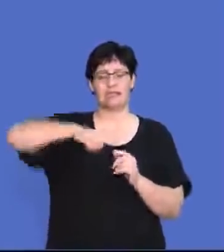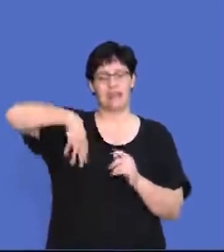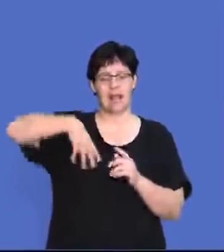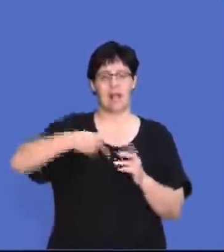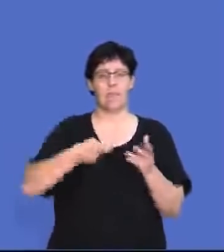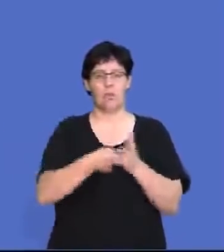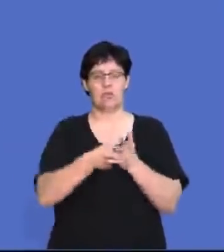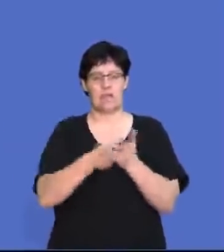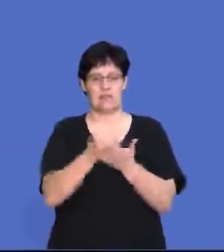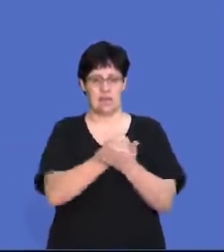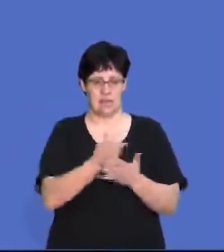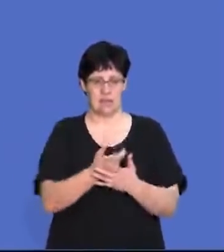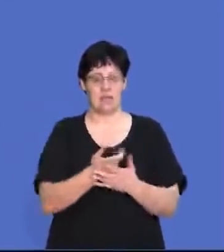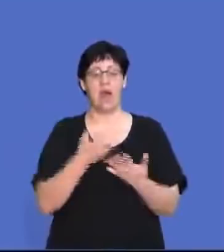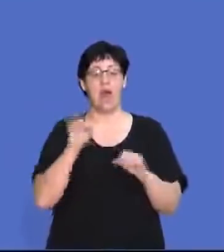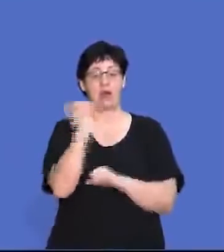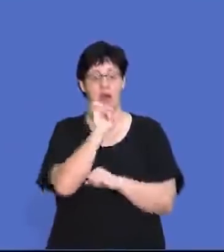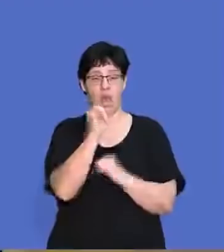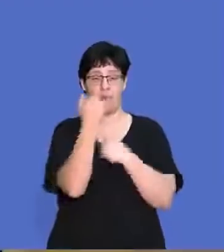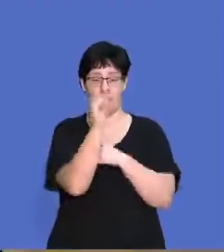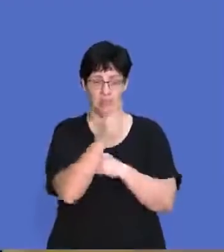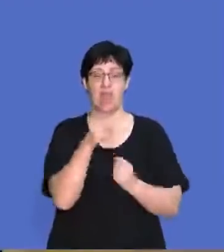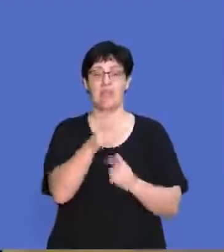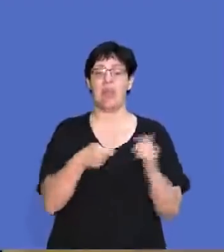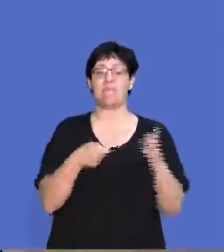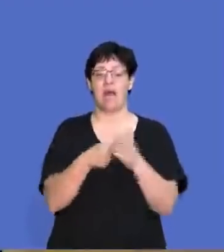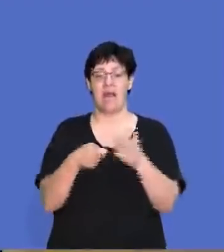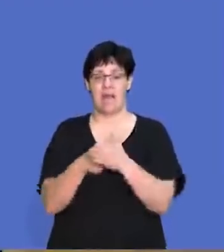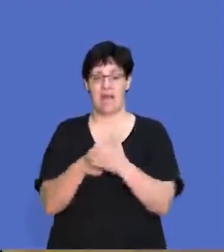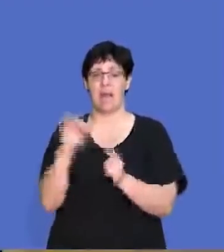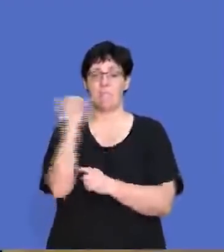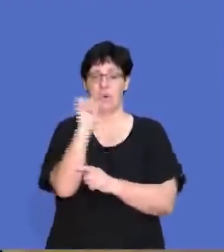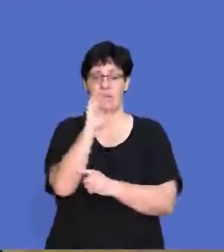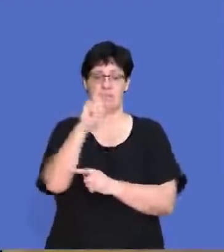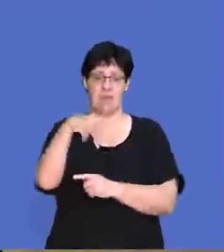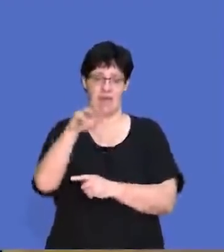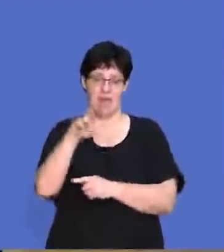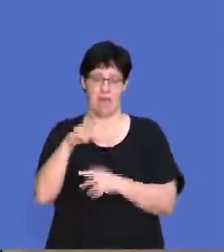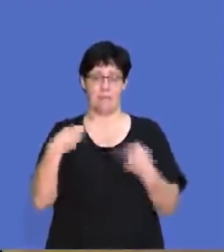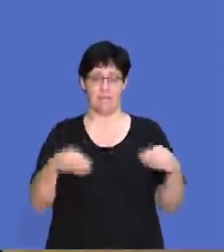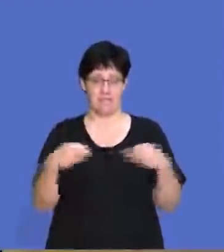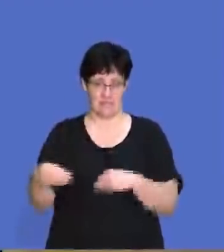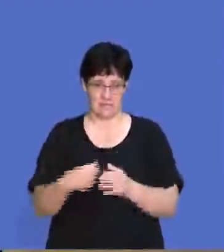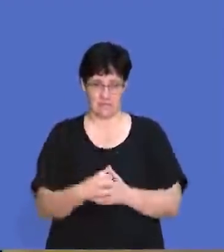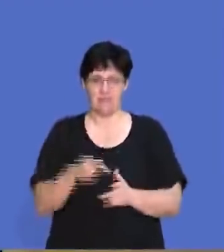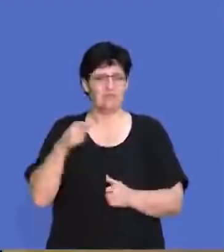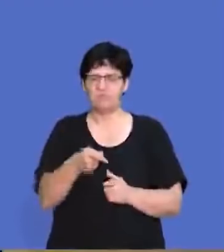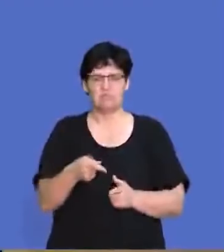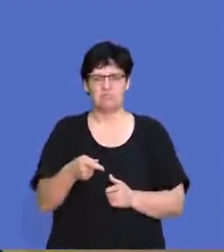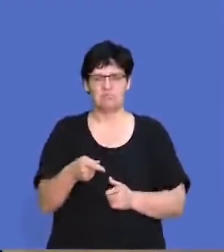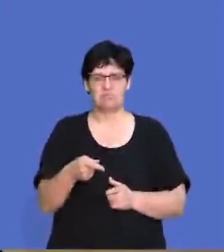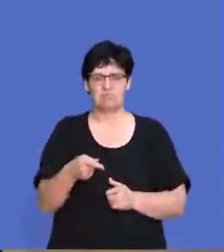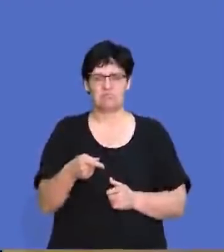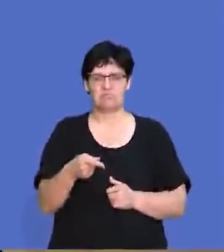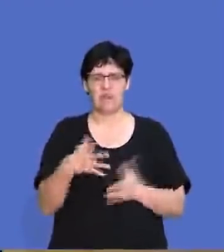So they're a car manufacturer, and now they're buying a motor spares business. So we've got to see, right, now where is this going to